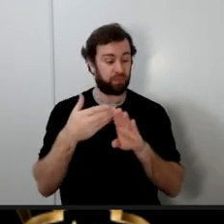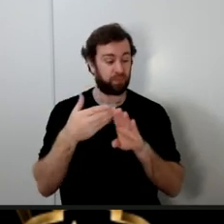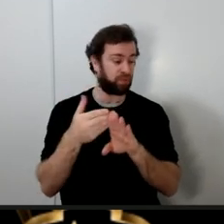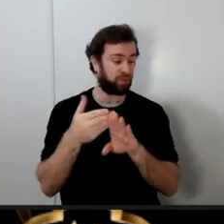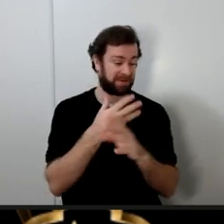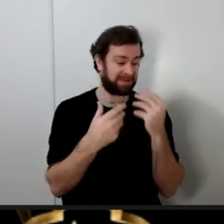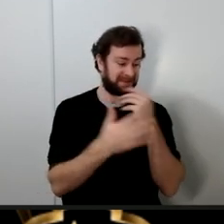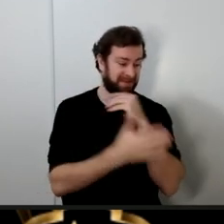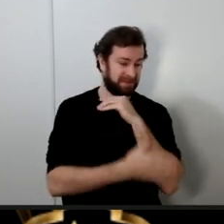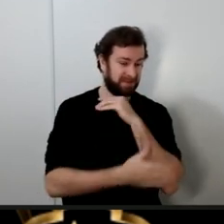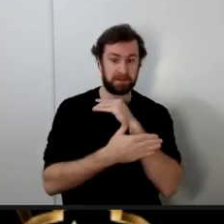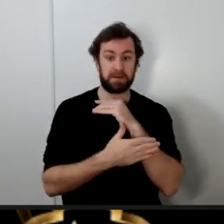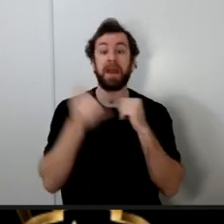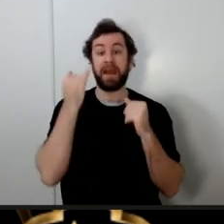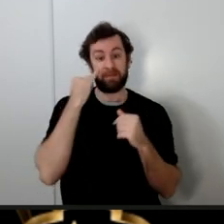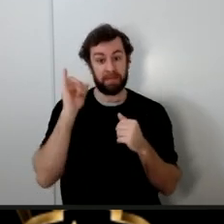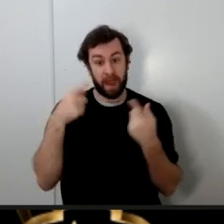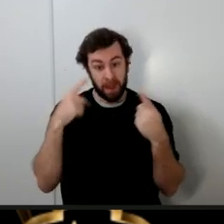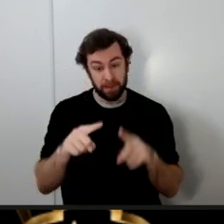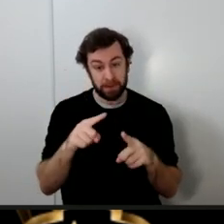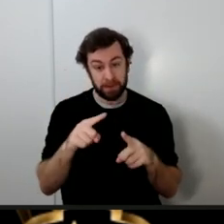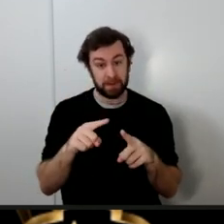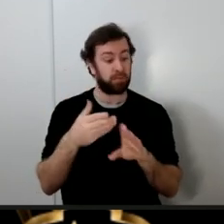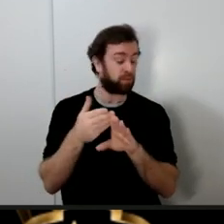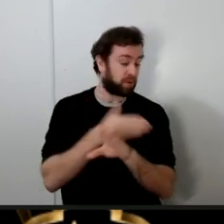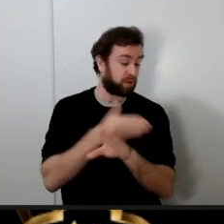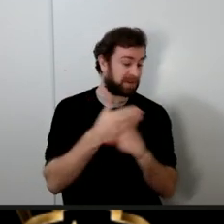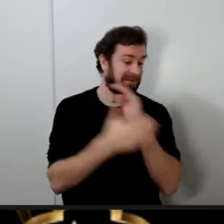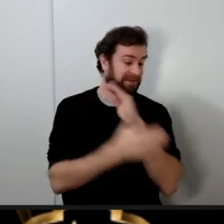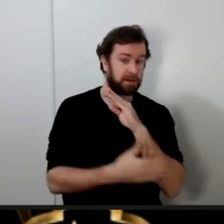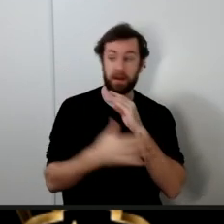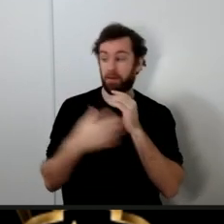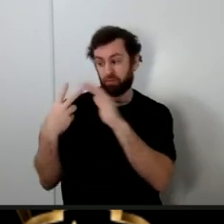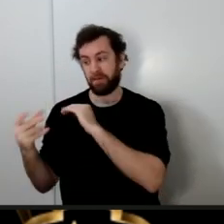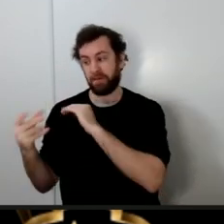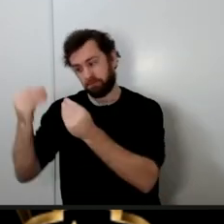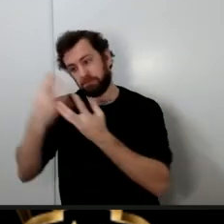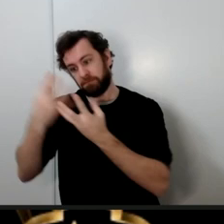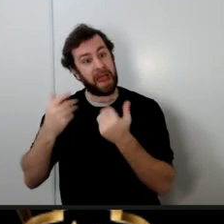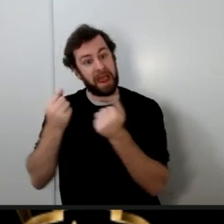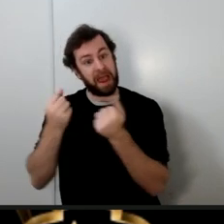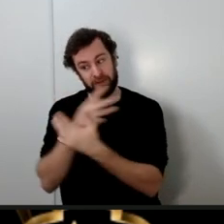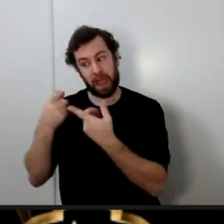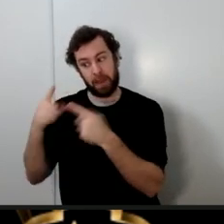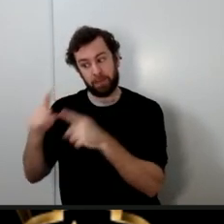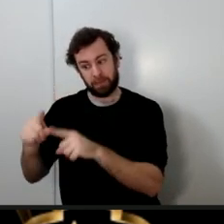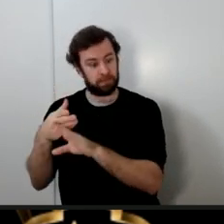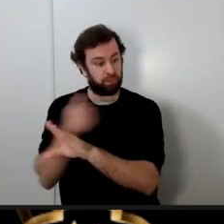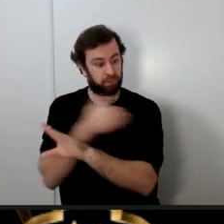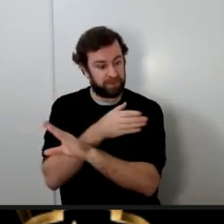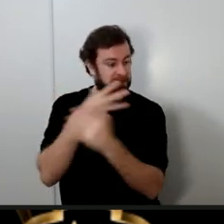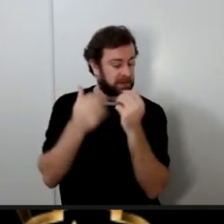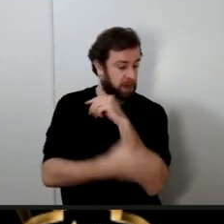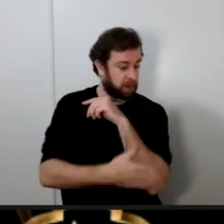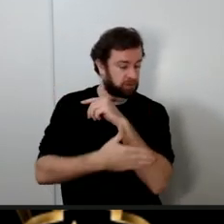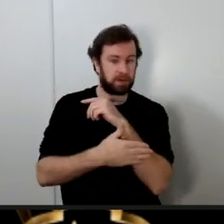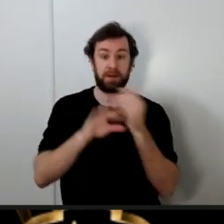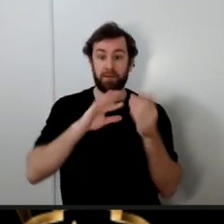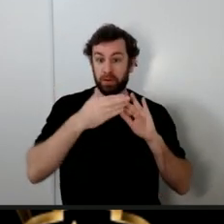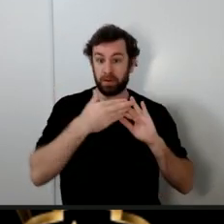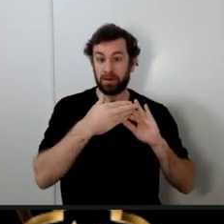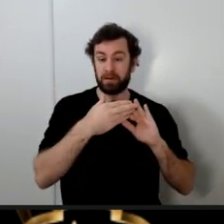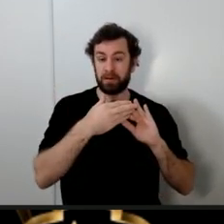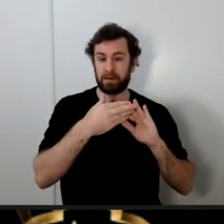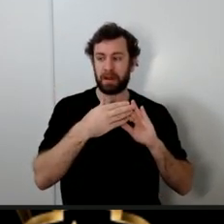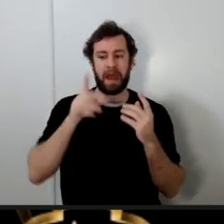happened to previous nations and the prophet is telling us everything that happened in previous nations is going to happen in this nation why